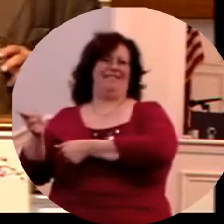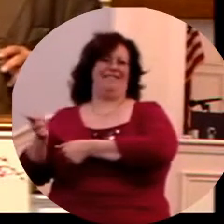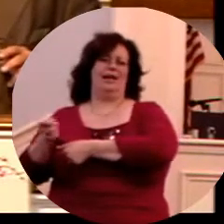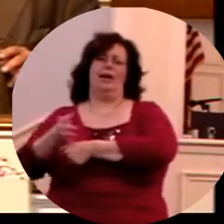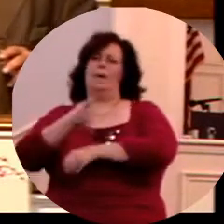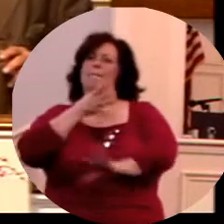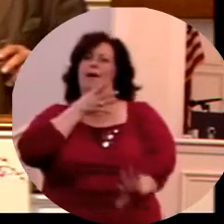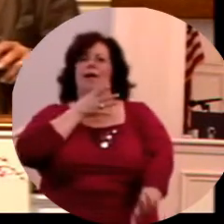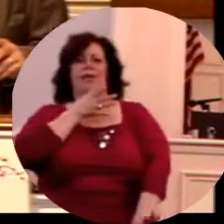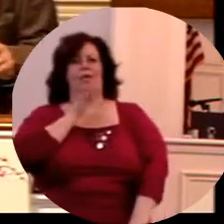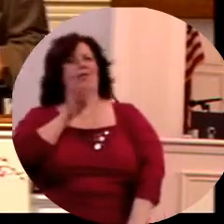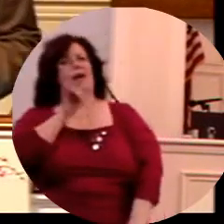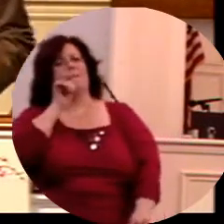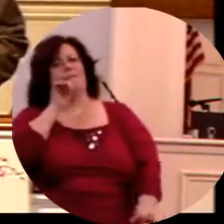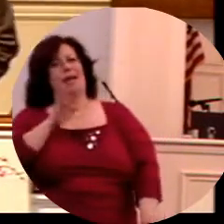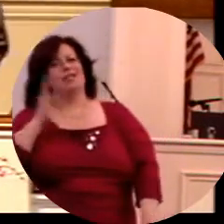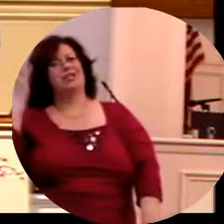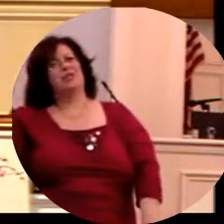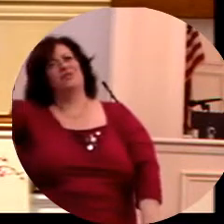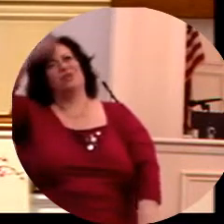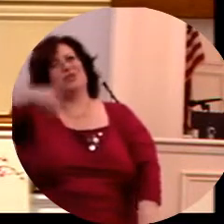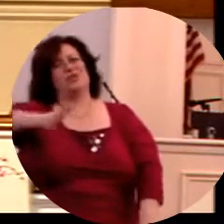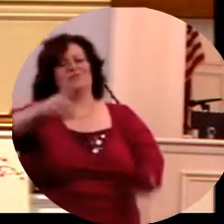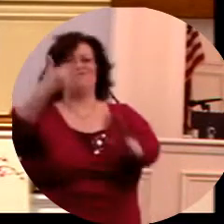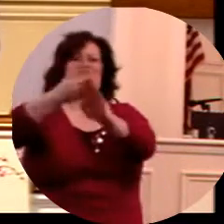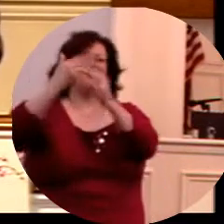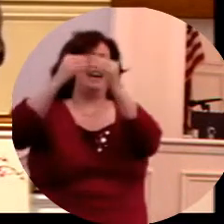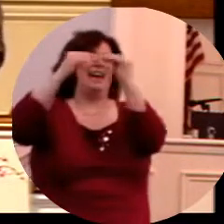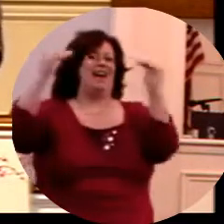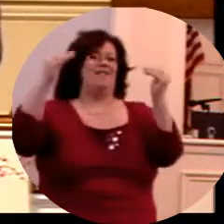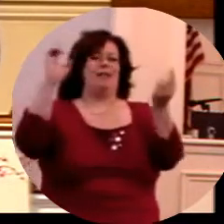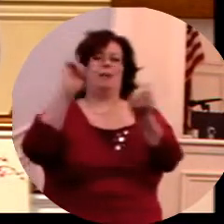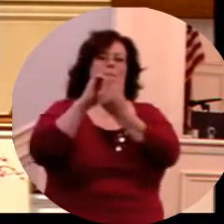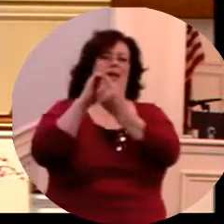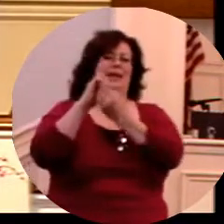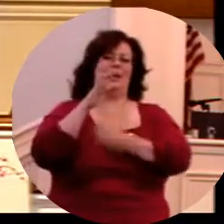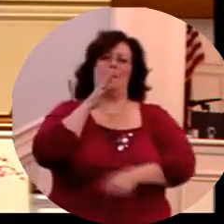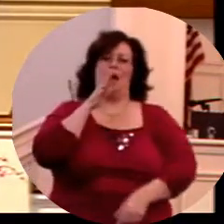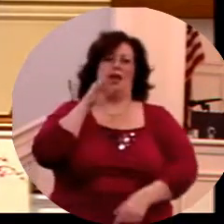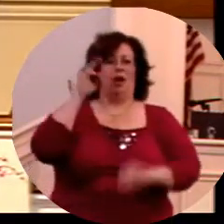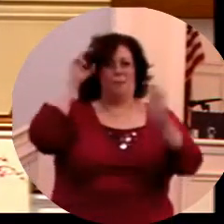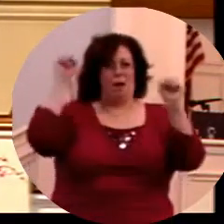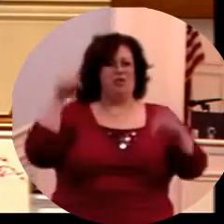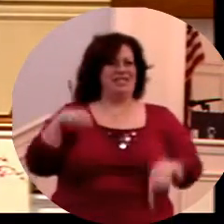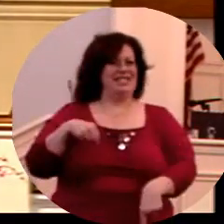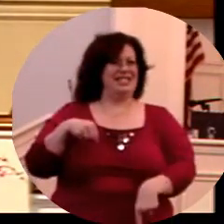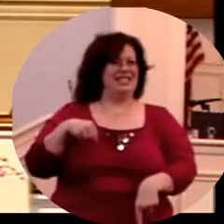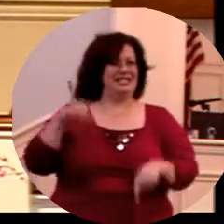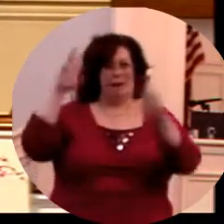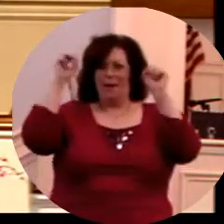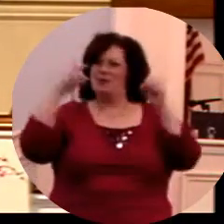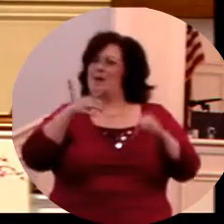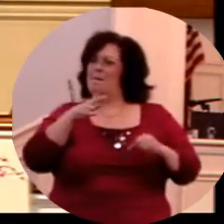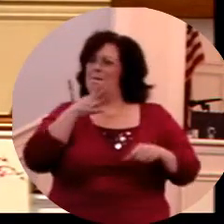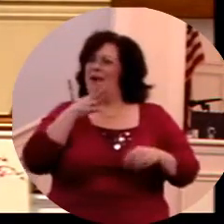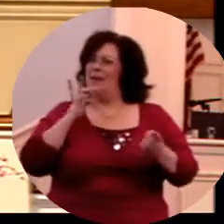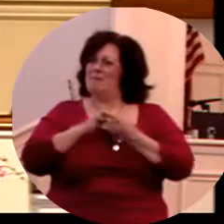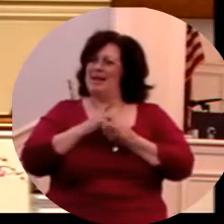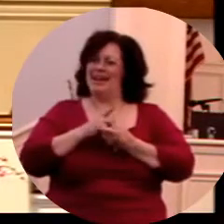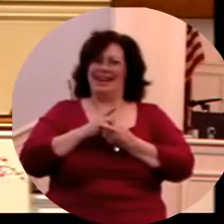And that's what the mother, won't it be a blessing one day when we get to heaven to meet the mother of Moses?